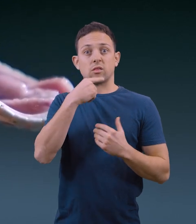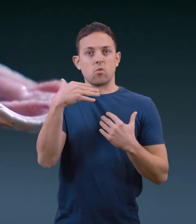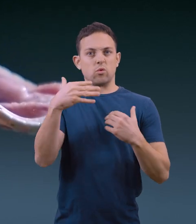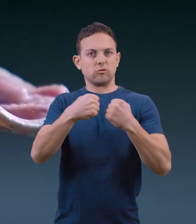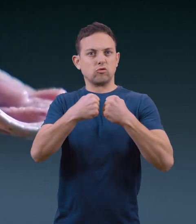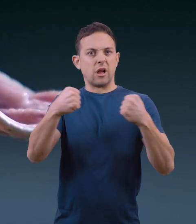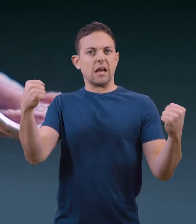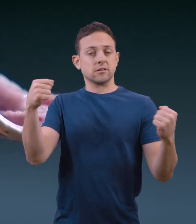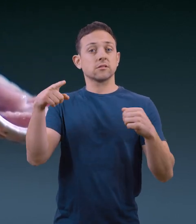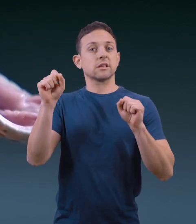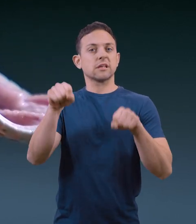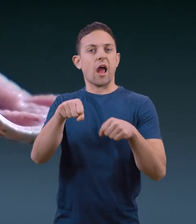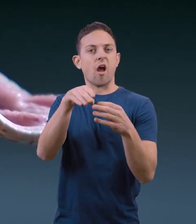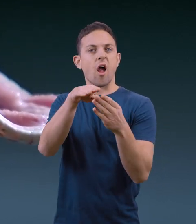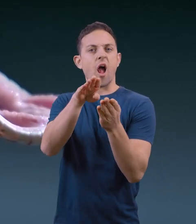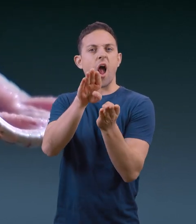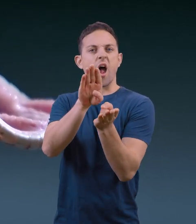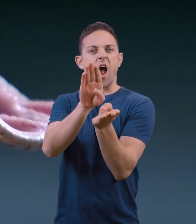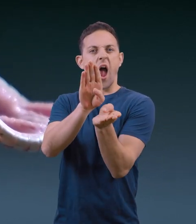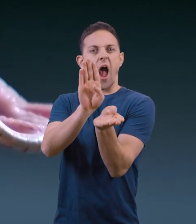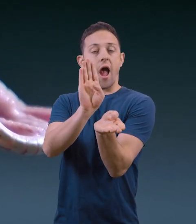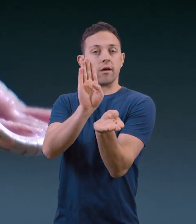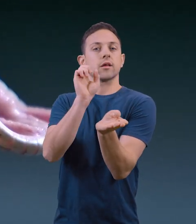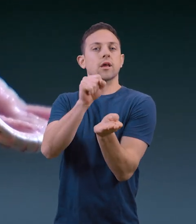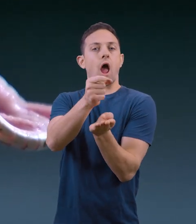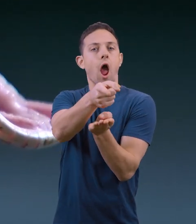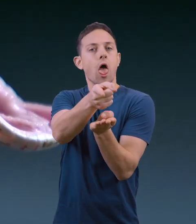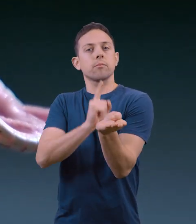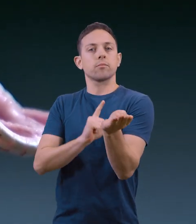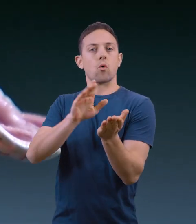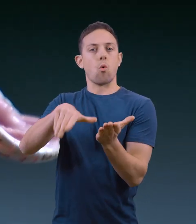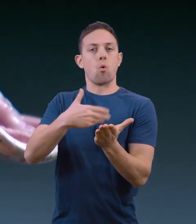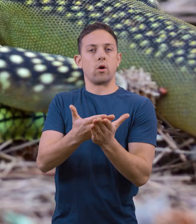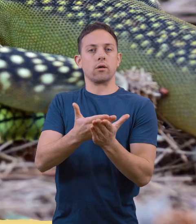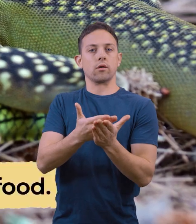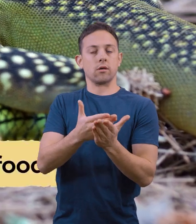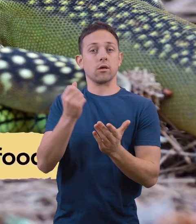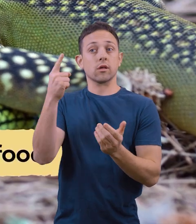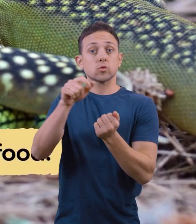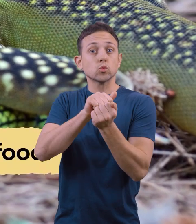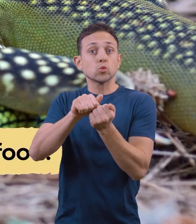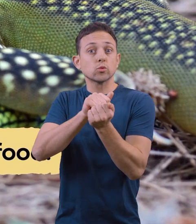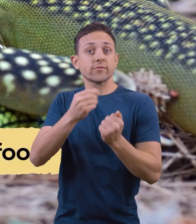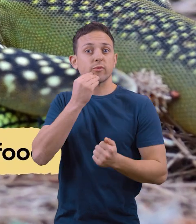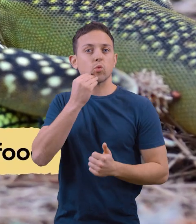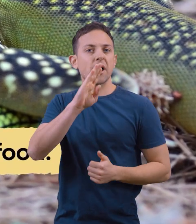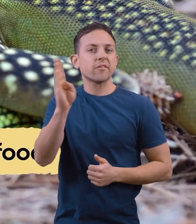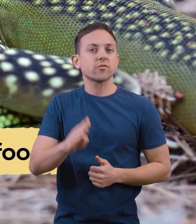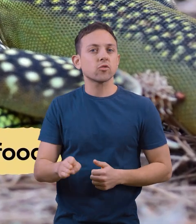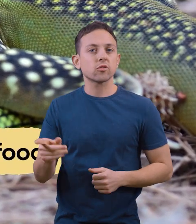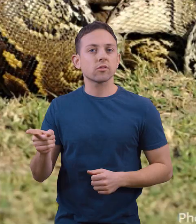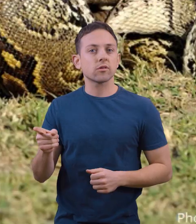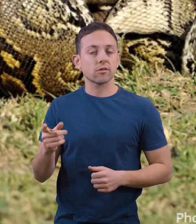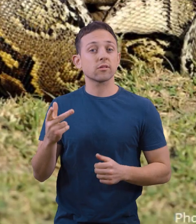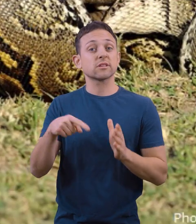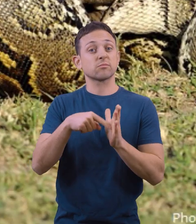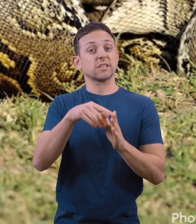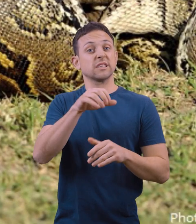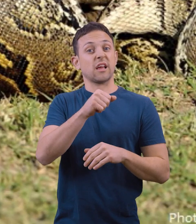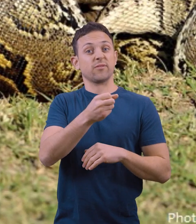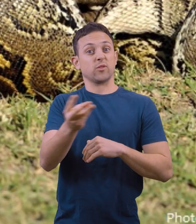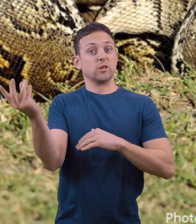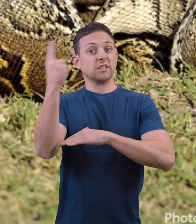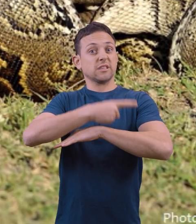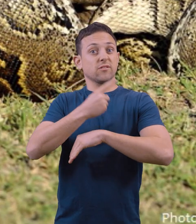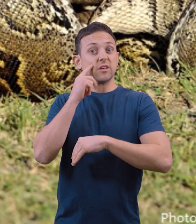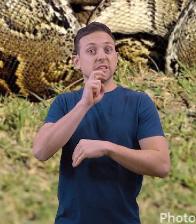ligaments that allow them to open their mouths wide enough to swallow their prey whole. They never chew their food. It can take a